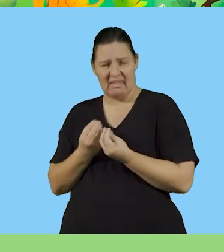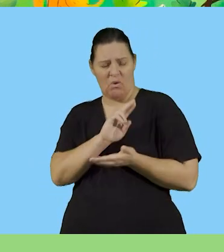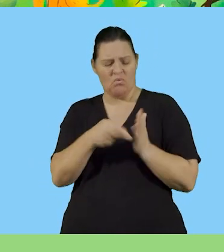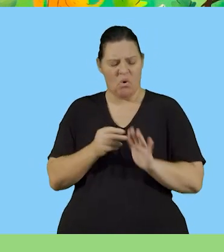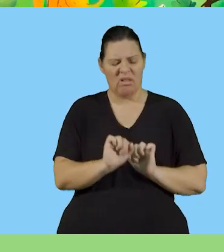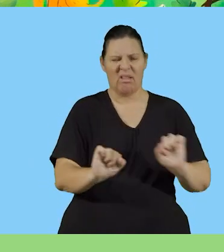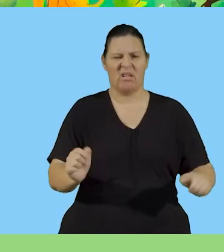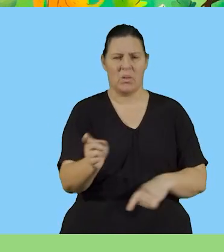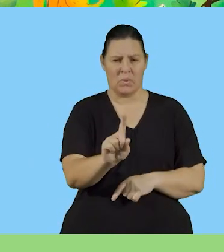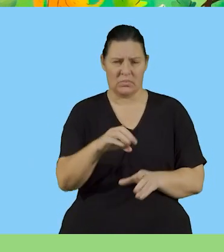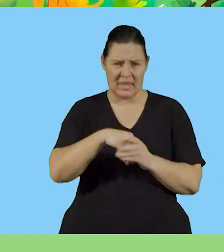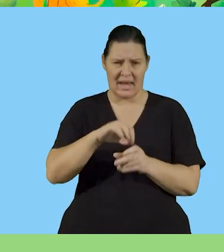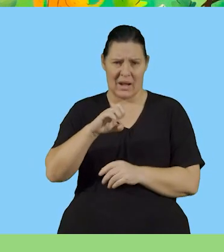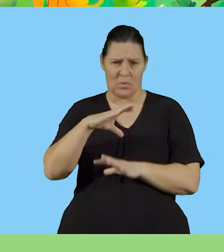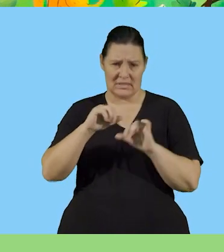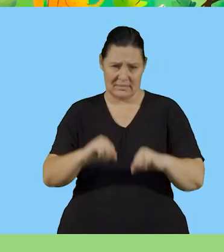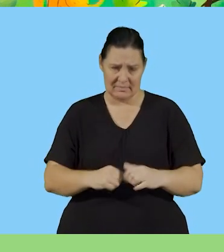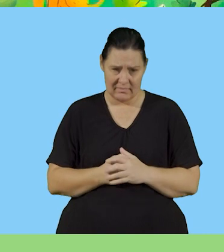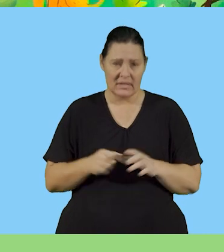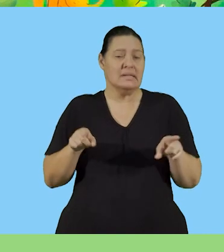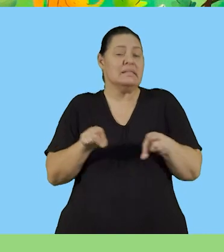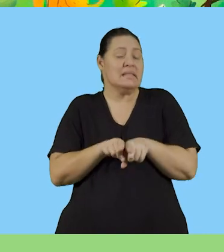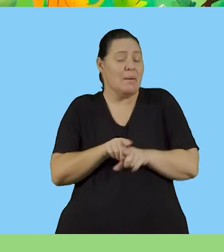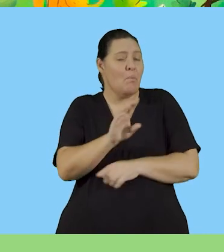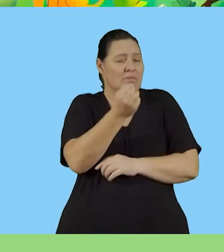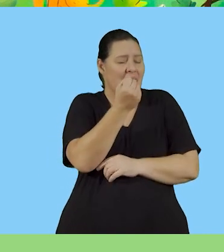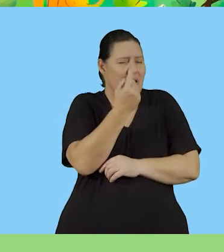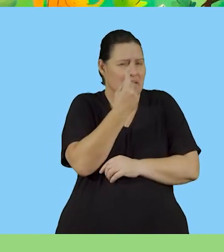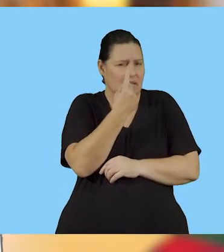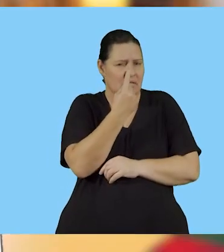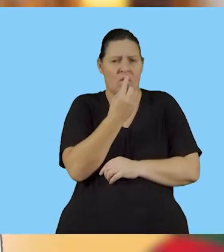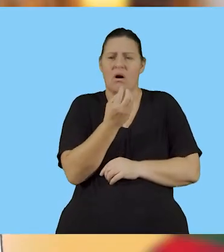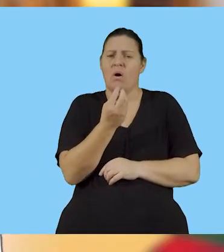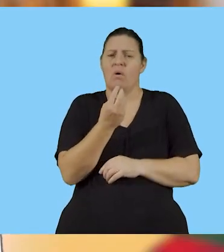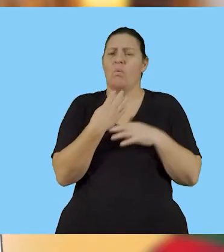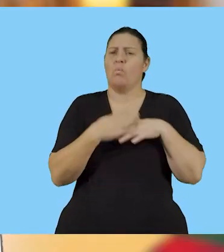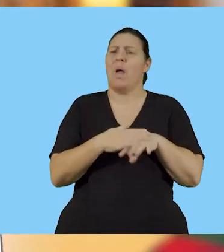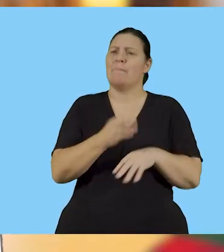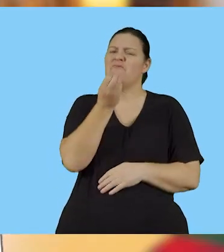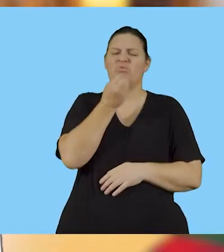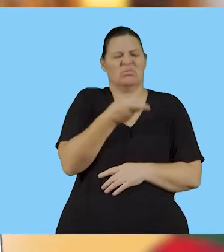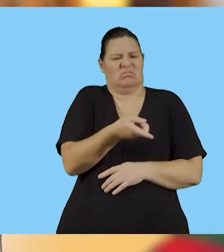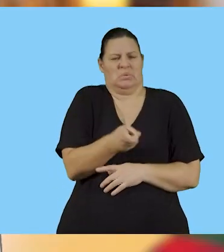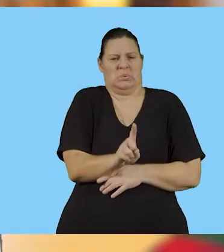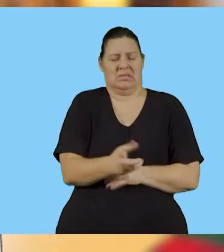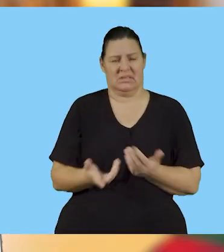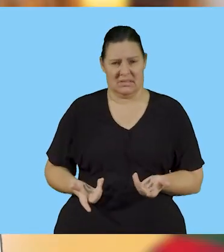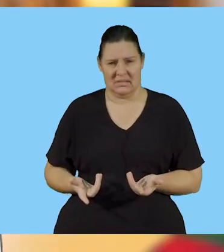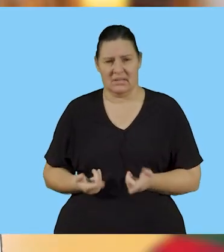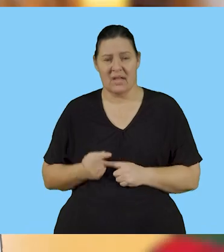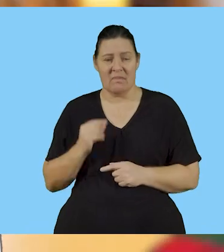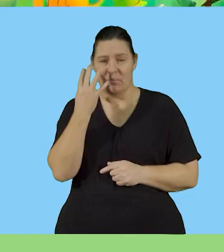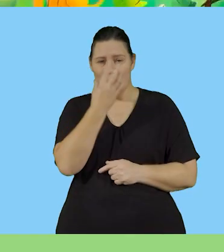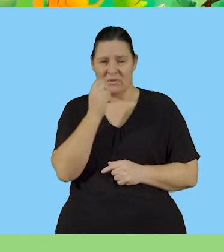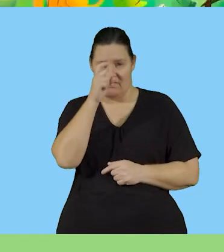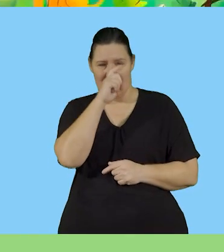things in an ecosystem. Lastly, you must have an understanding of what a food web is. So here's